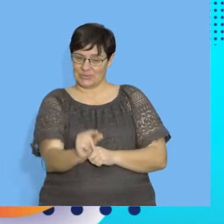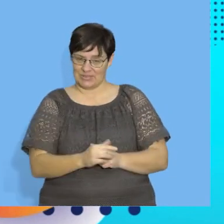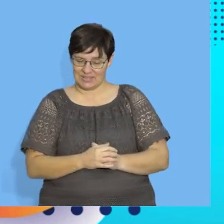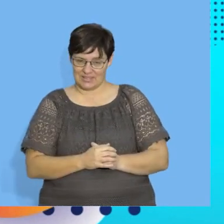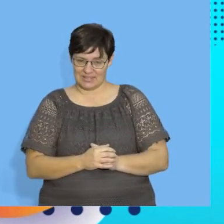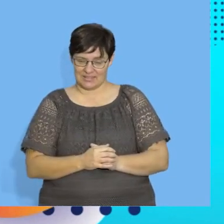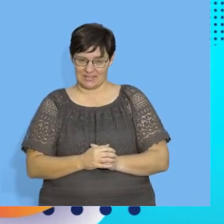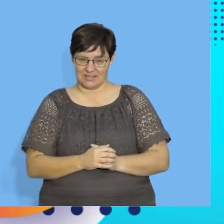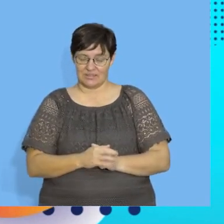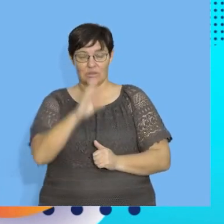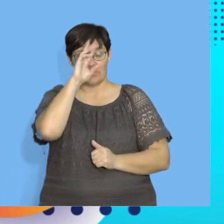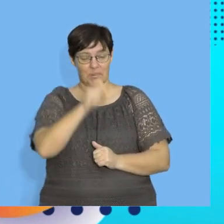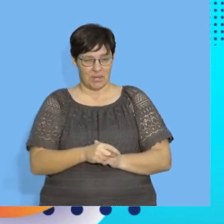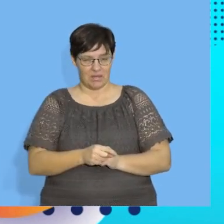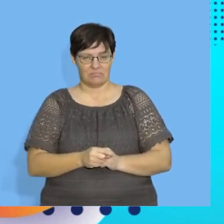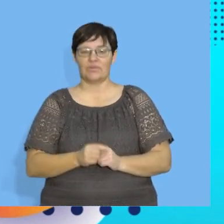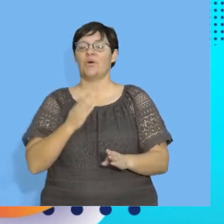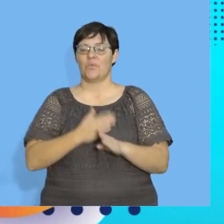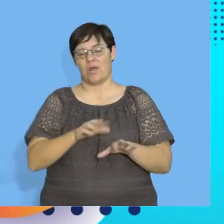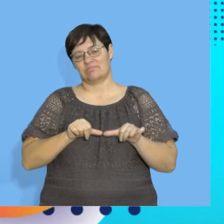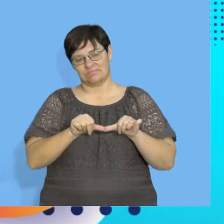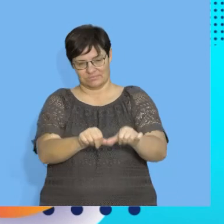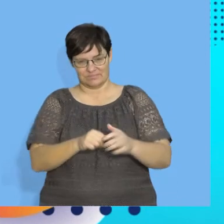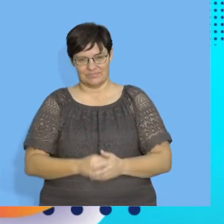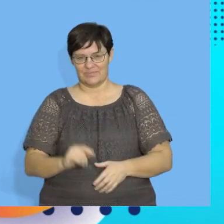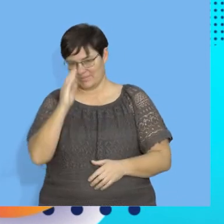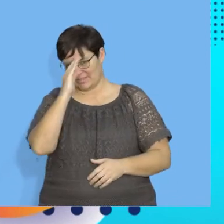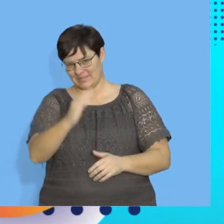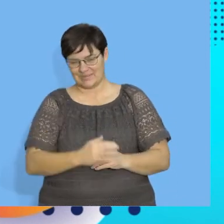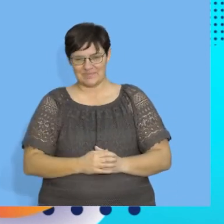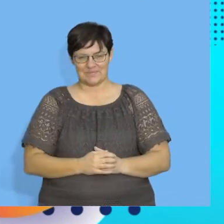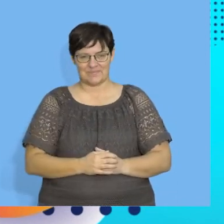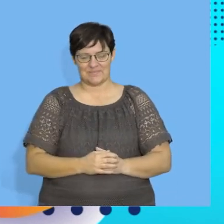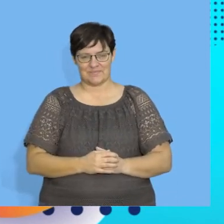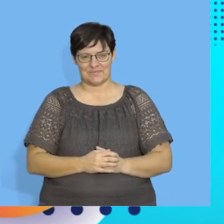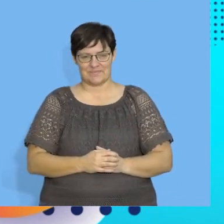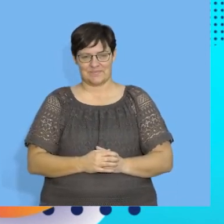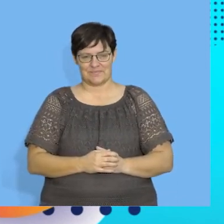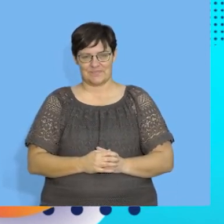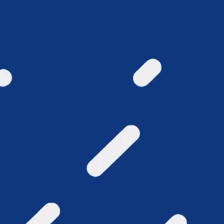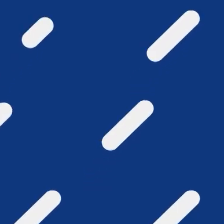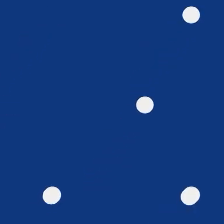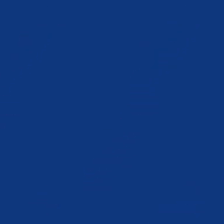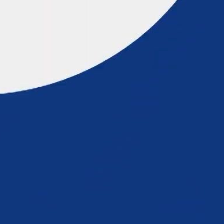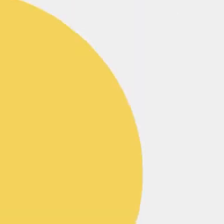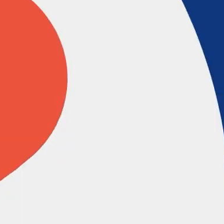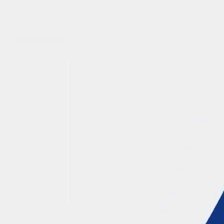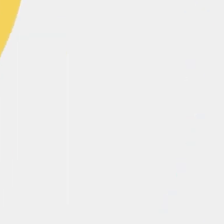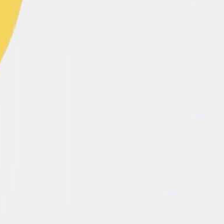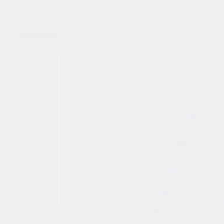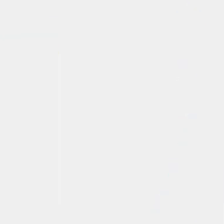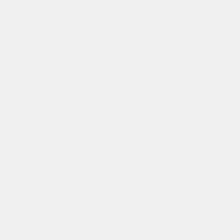Okay. We hope to see you soon. And remember to work continuously. Cheers out there. Cheers.